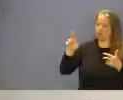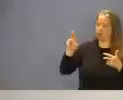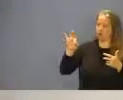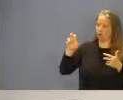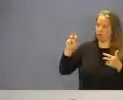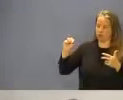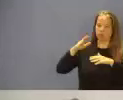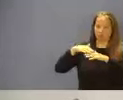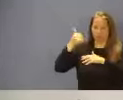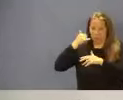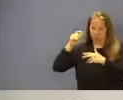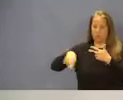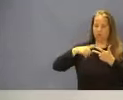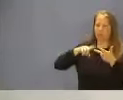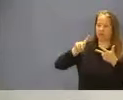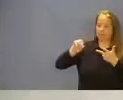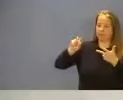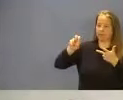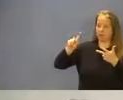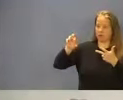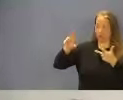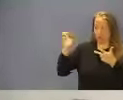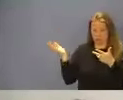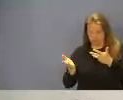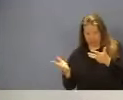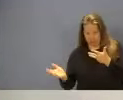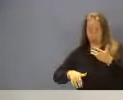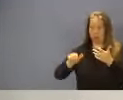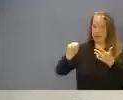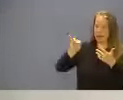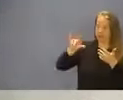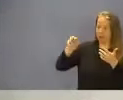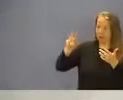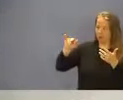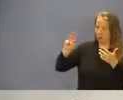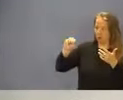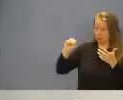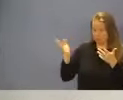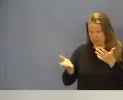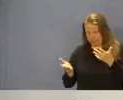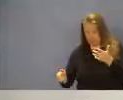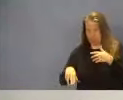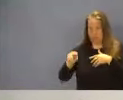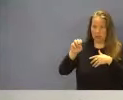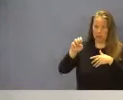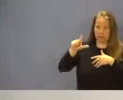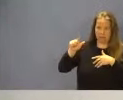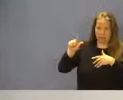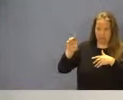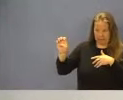Here. David Cruz. Here. Anthony Williamson. Here. Nelva Lee.